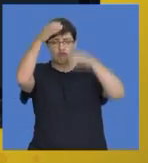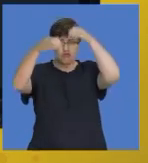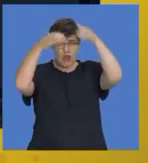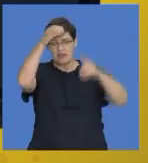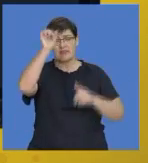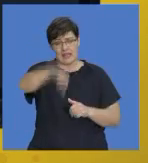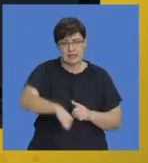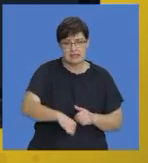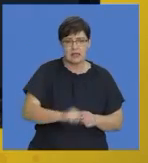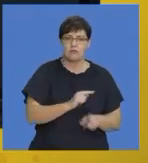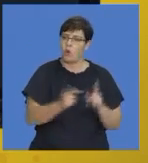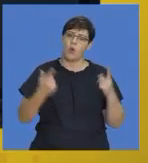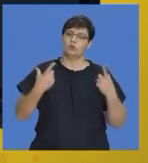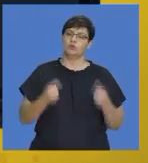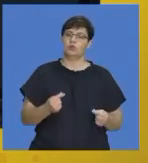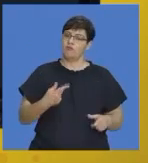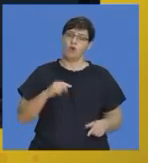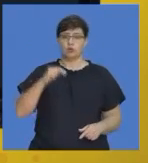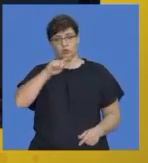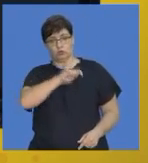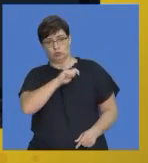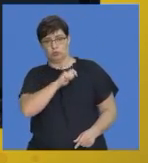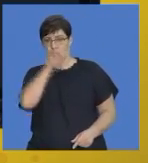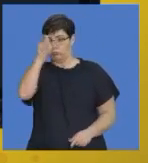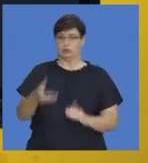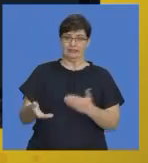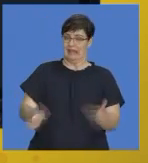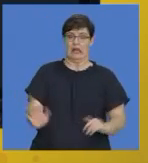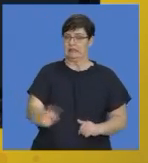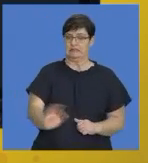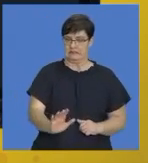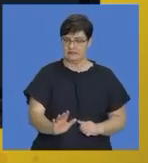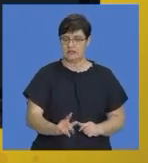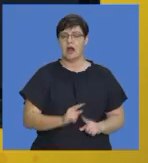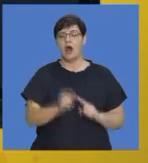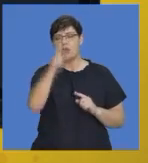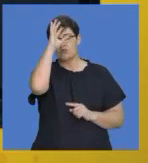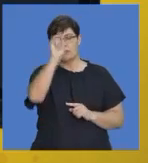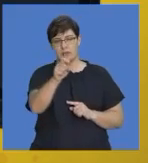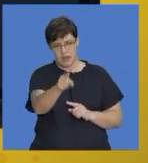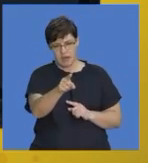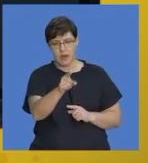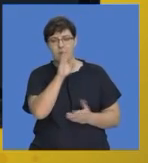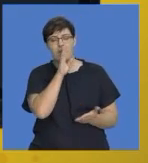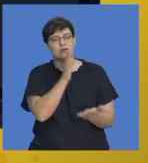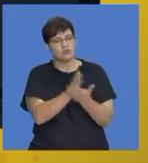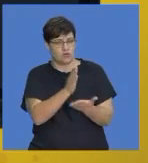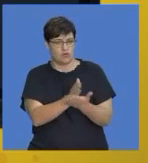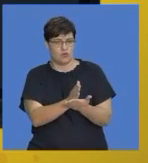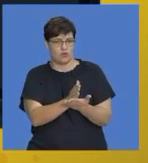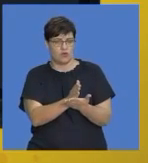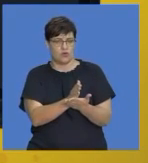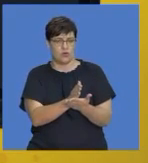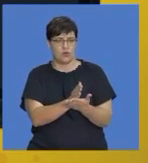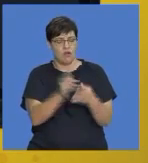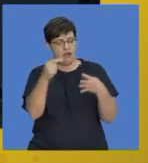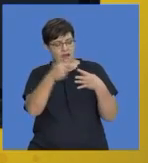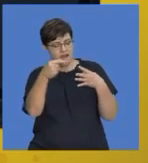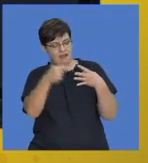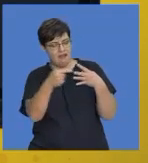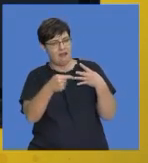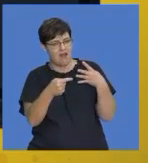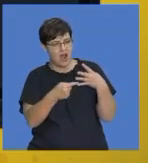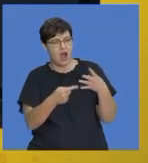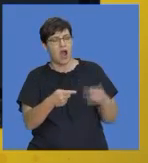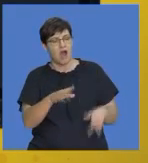it's not necessarily done for a real individual that has deceased, remember, you need to ensure that it has that element of